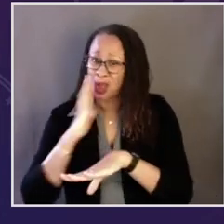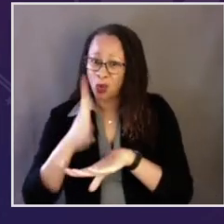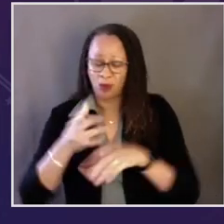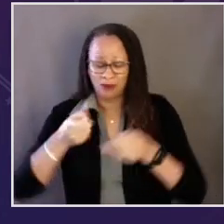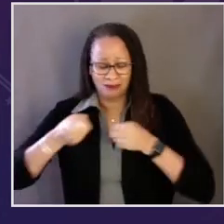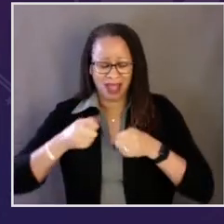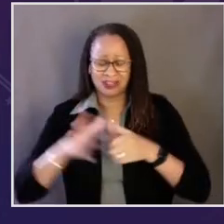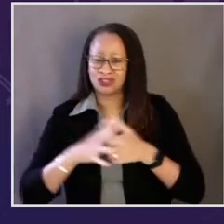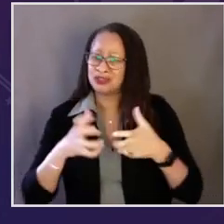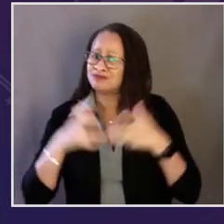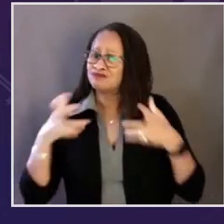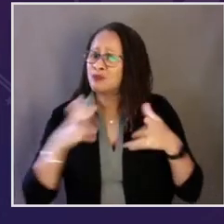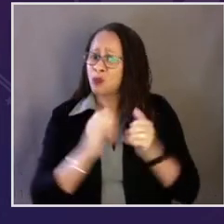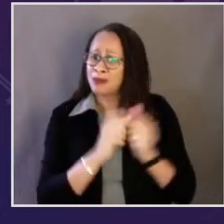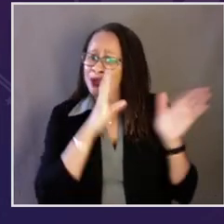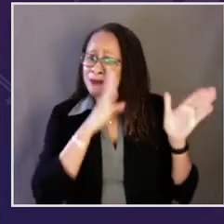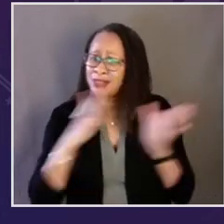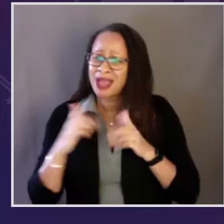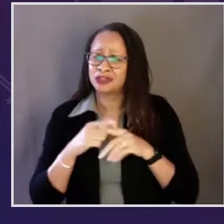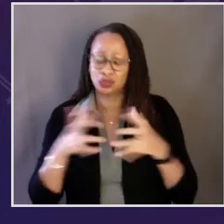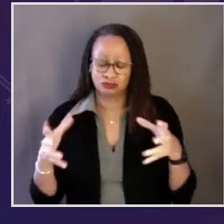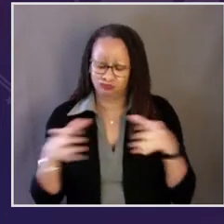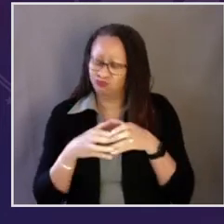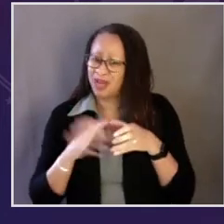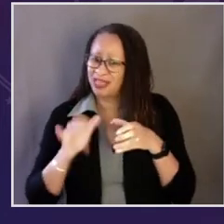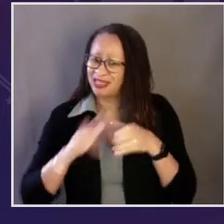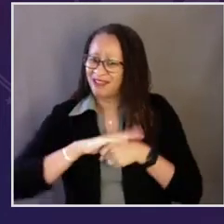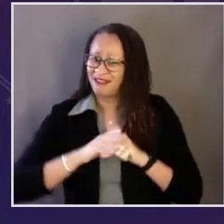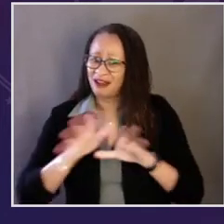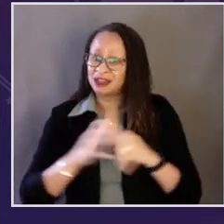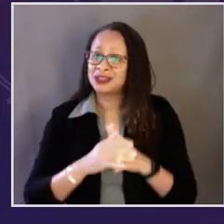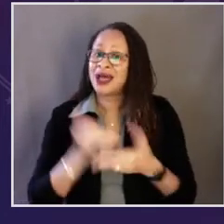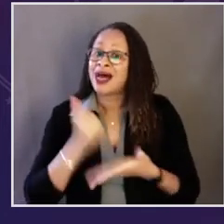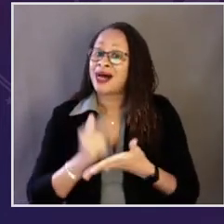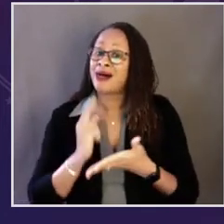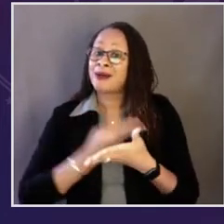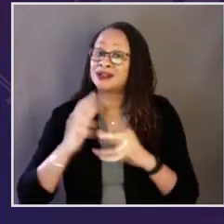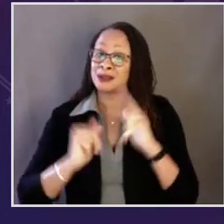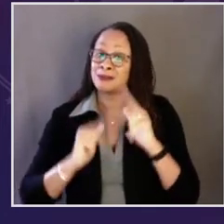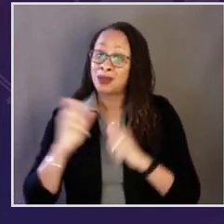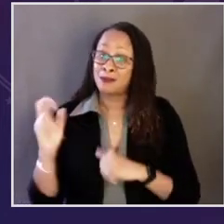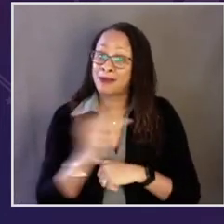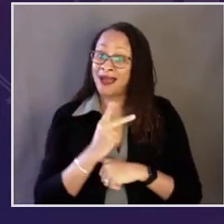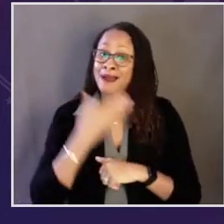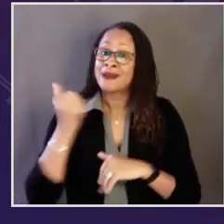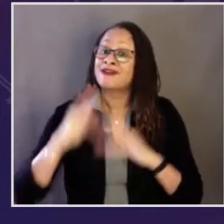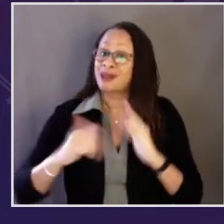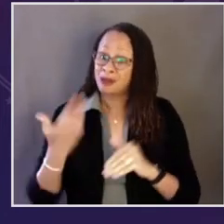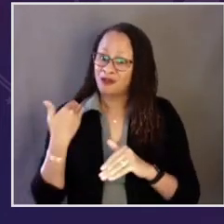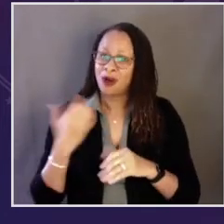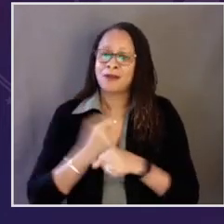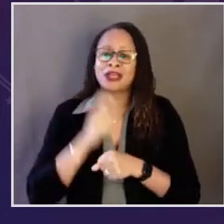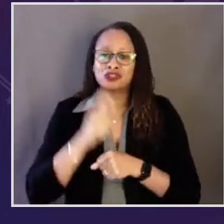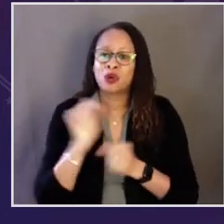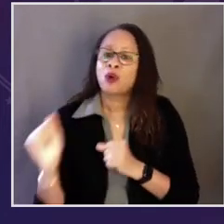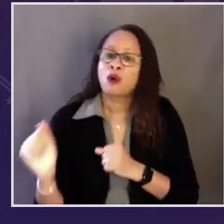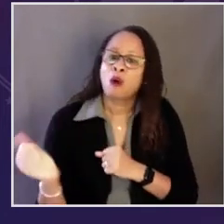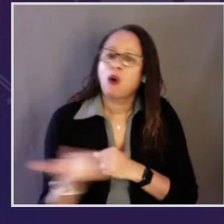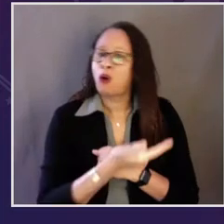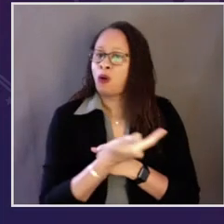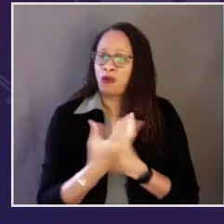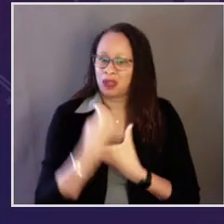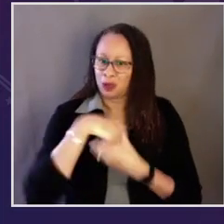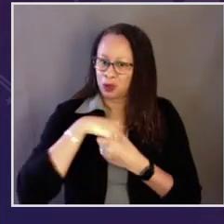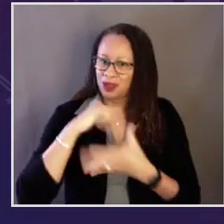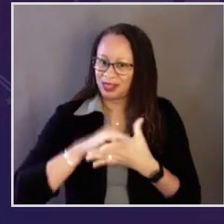And in place to manage this robust, aggressive plan to contain the virus, help us build back better than ever, and make